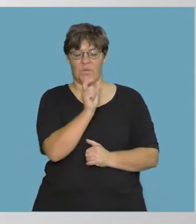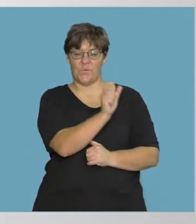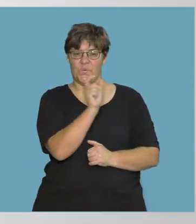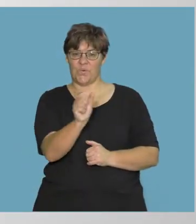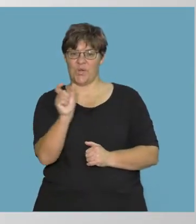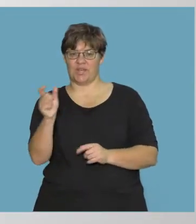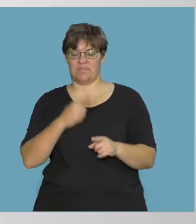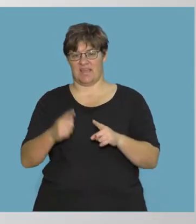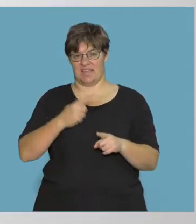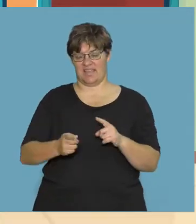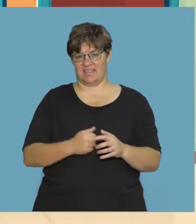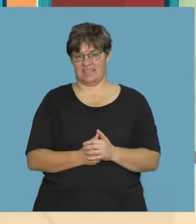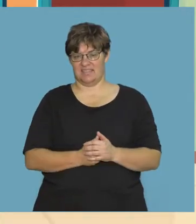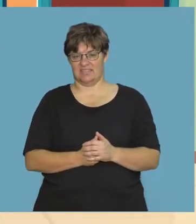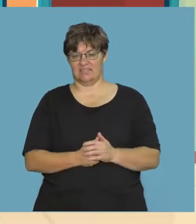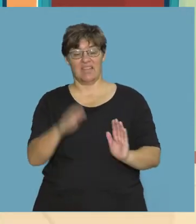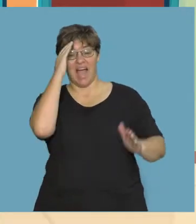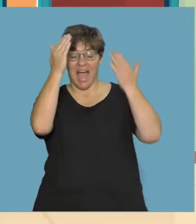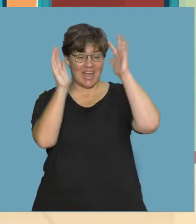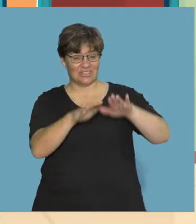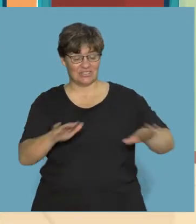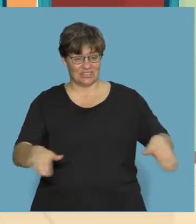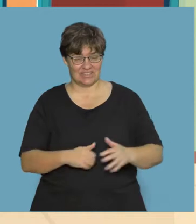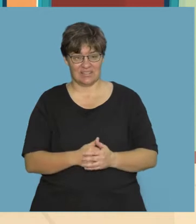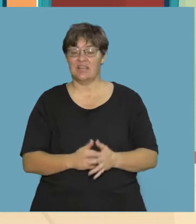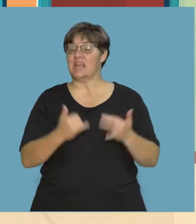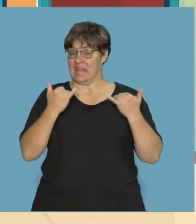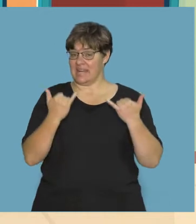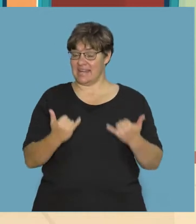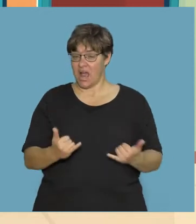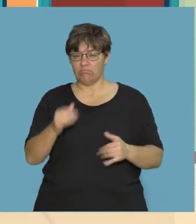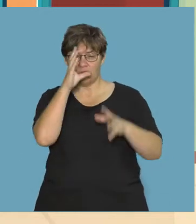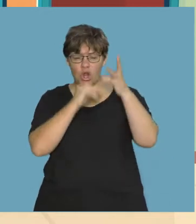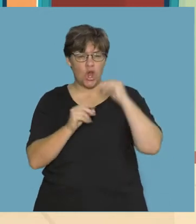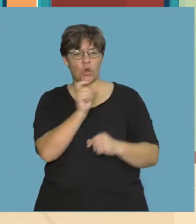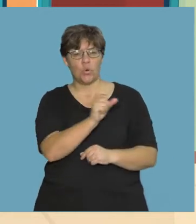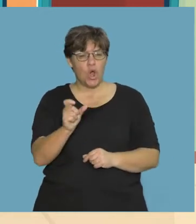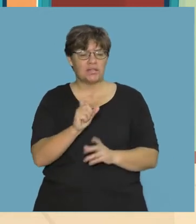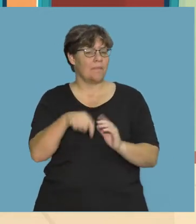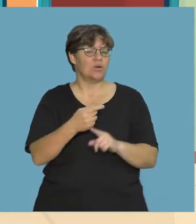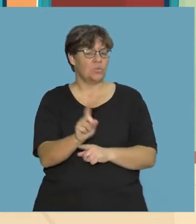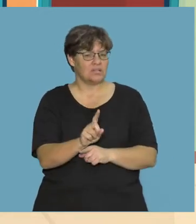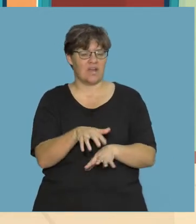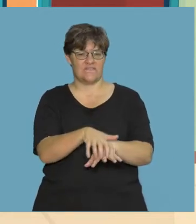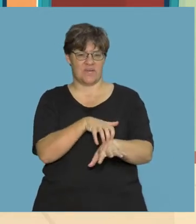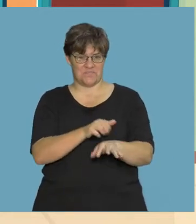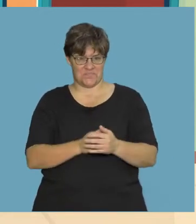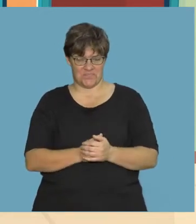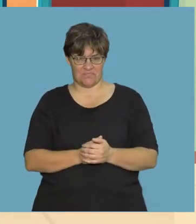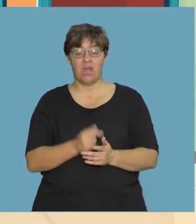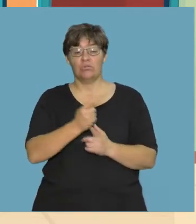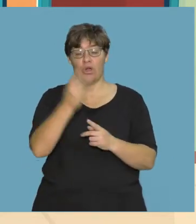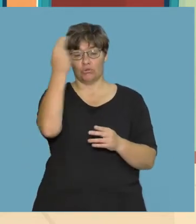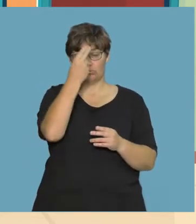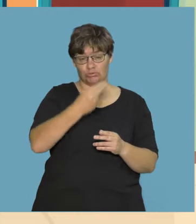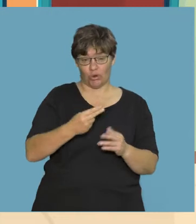Wordplay! Hello children! Now we are going to learn words about a farm. You are